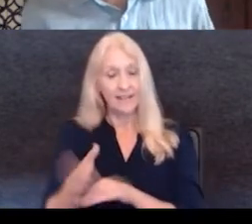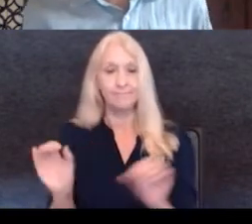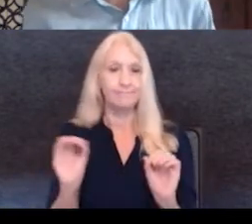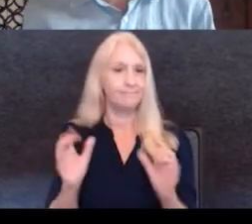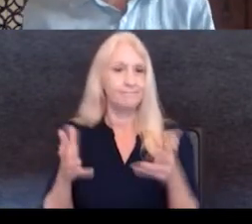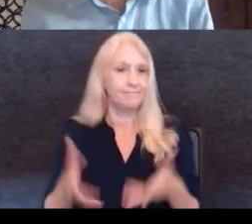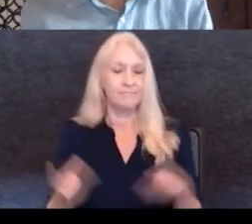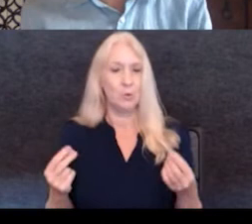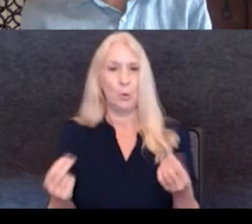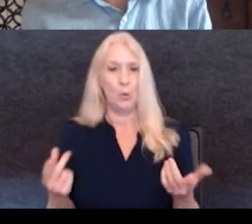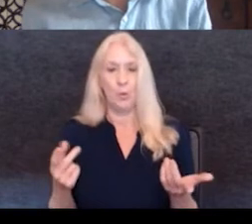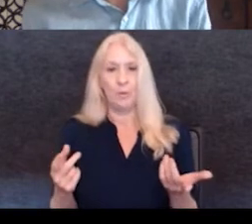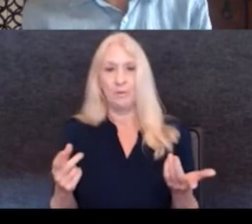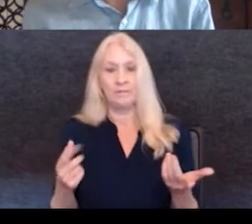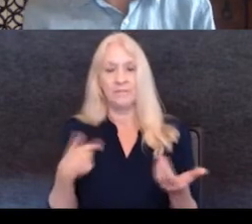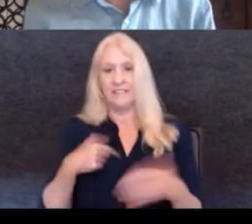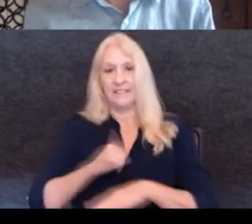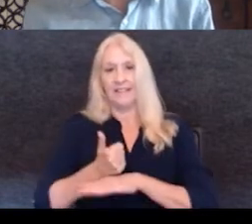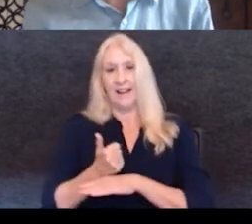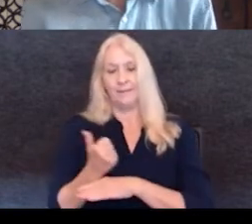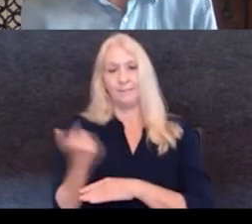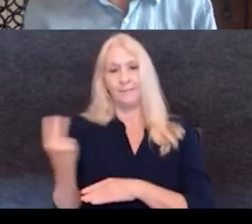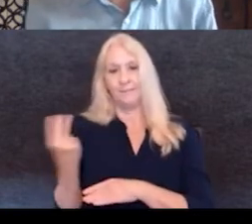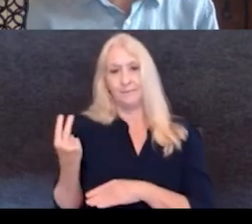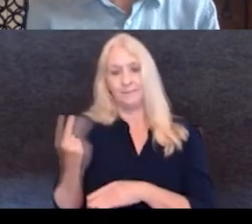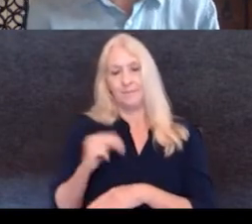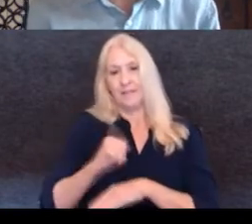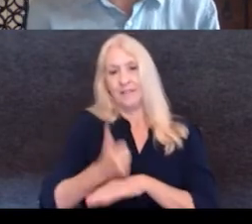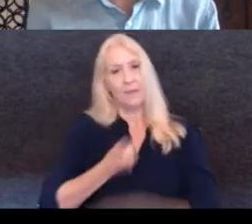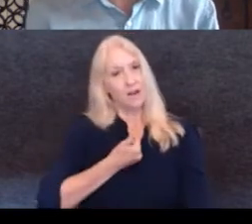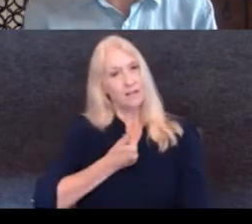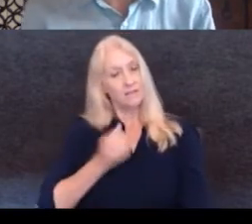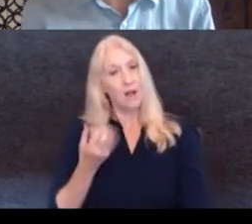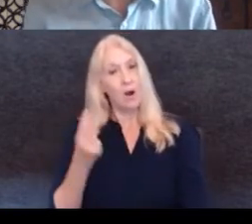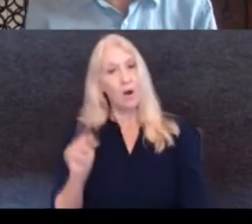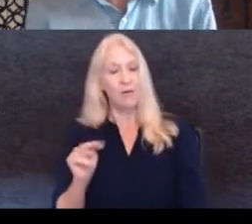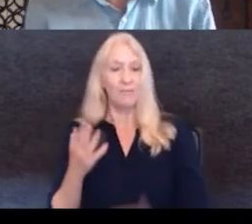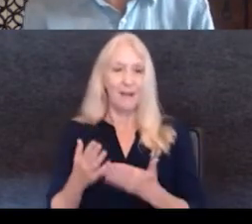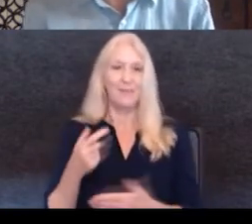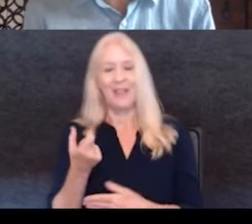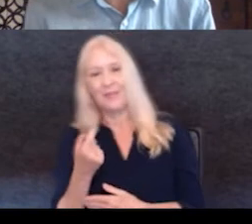for us to do except to go out on our own. Um, maybe a little bit naively, but.